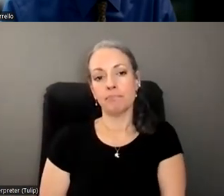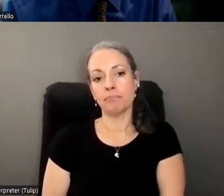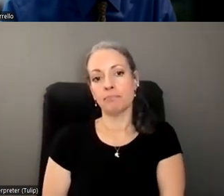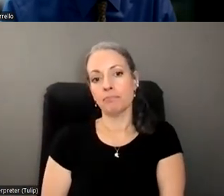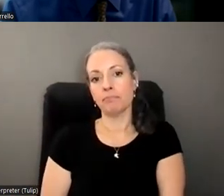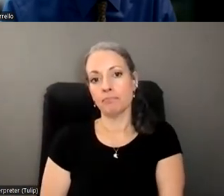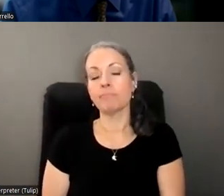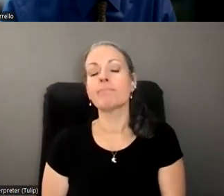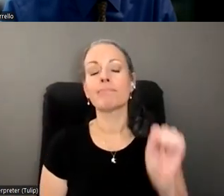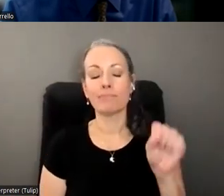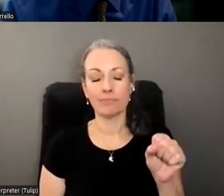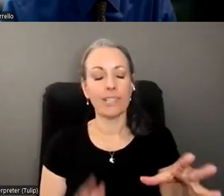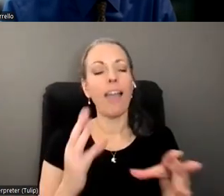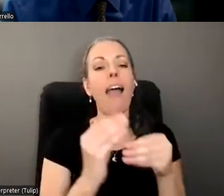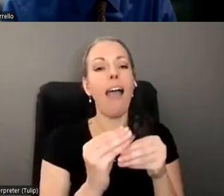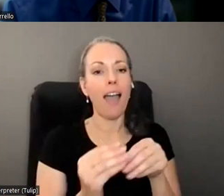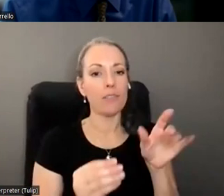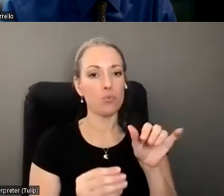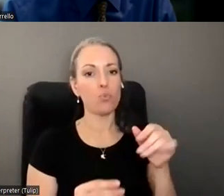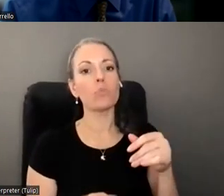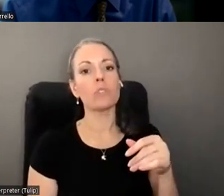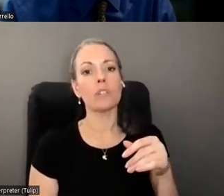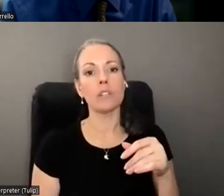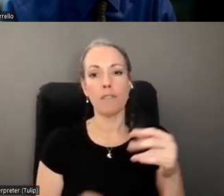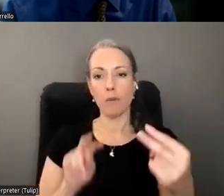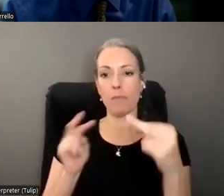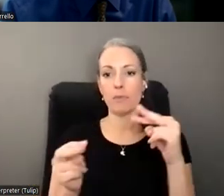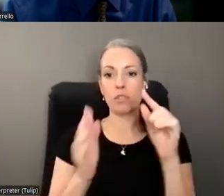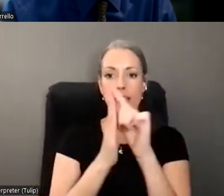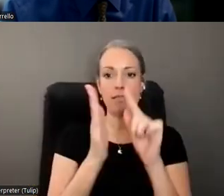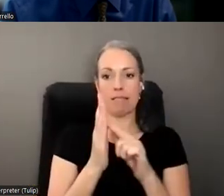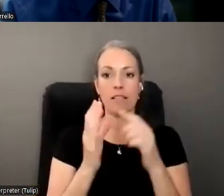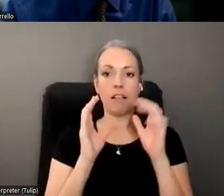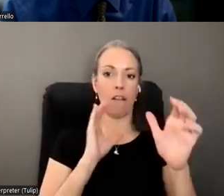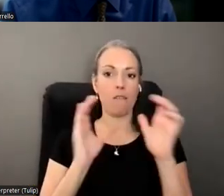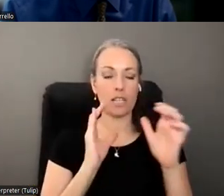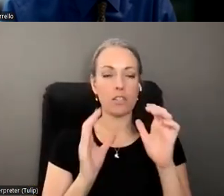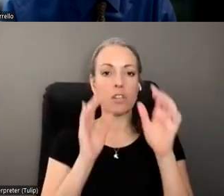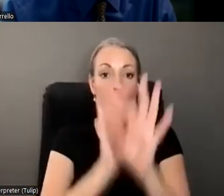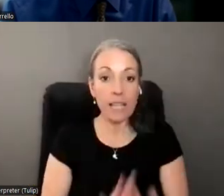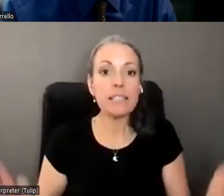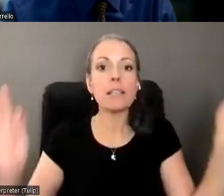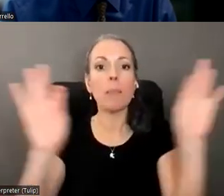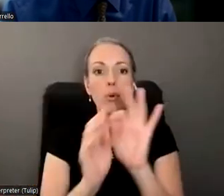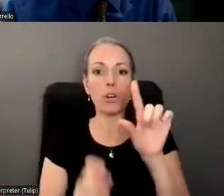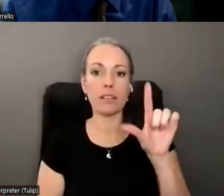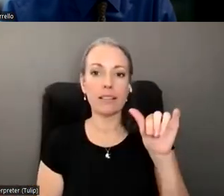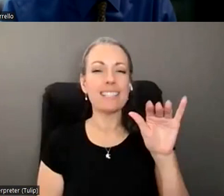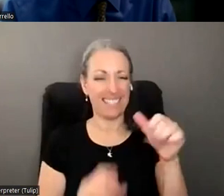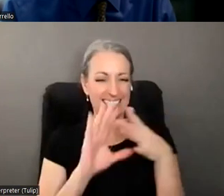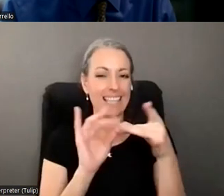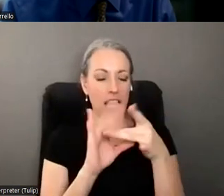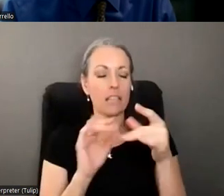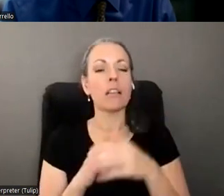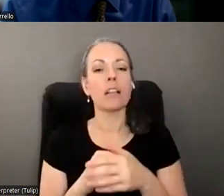Yeah. And if I may just building off on the, from the legal perspectives conversation and something that very important that Lisa had mentioned in terms of